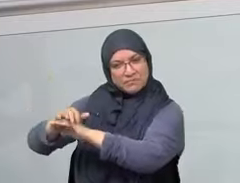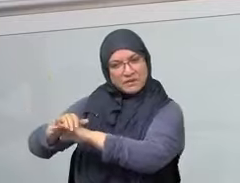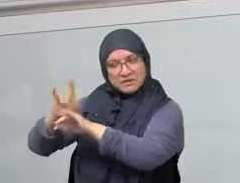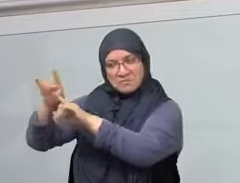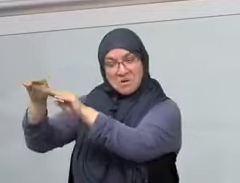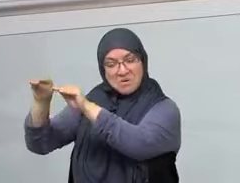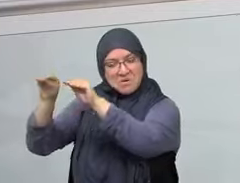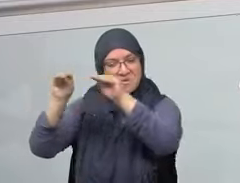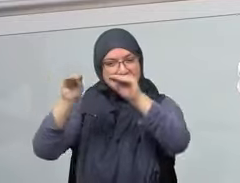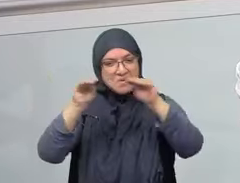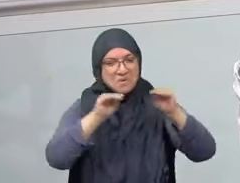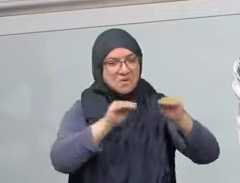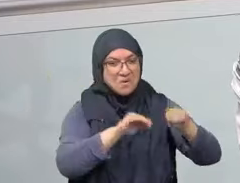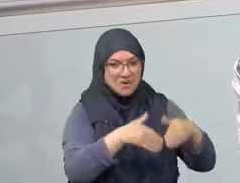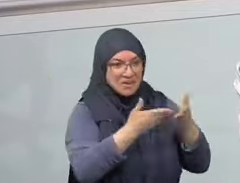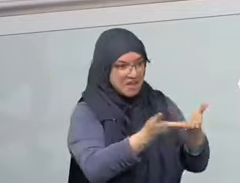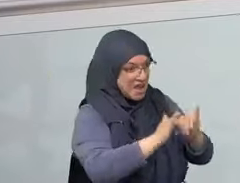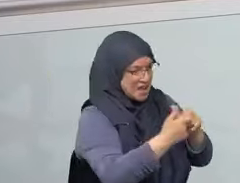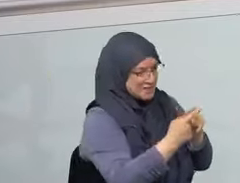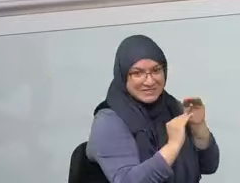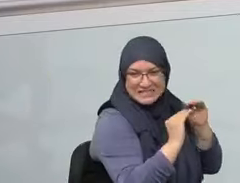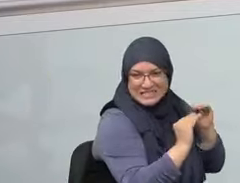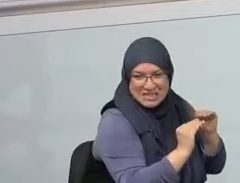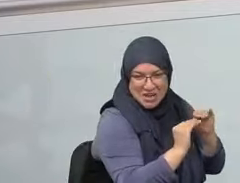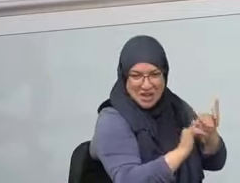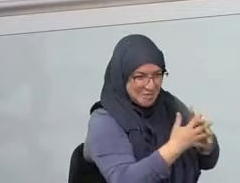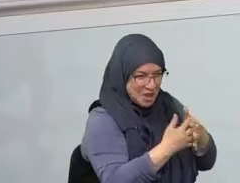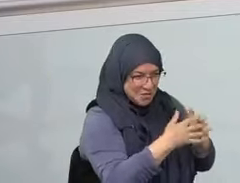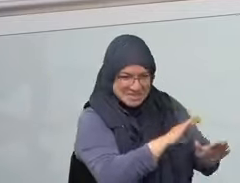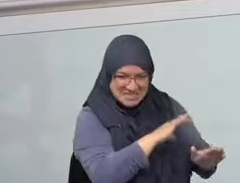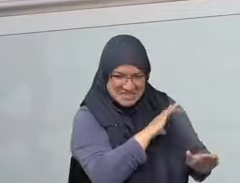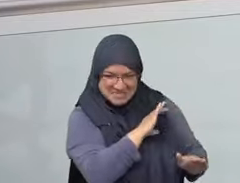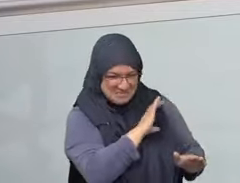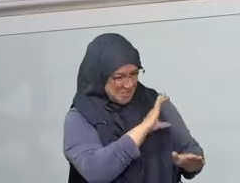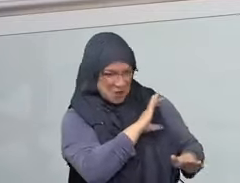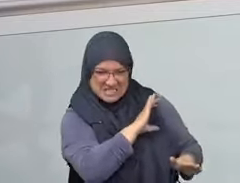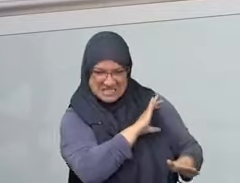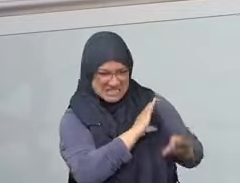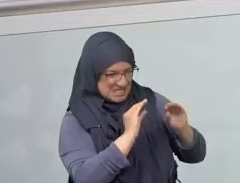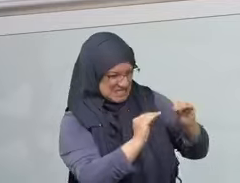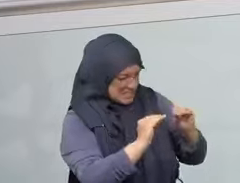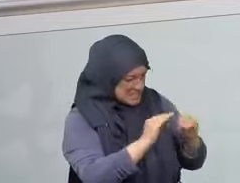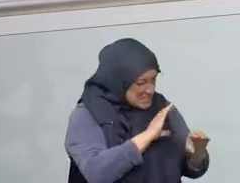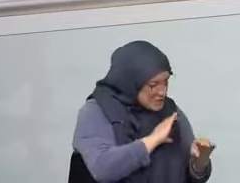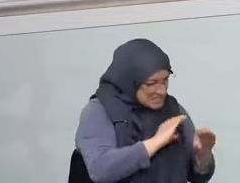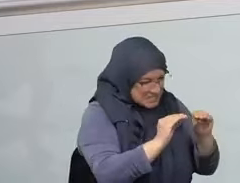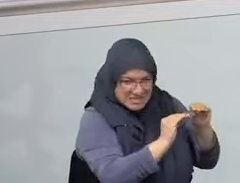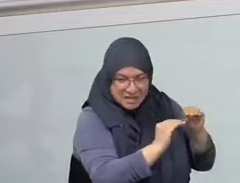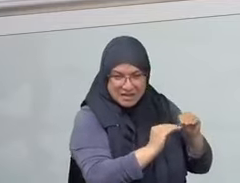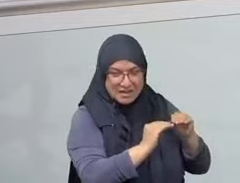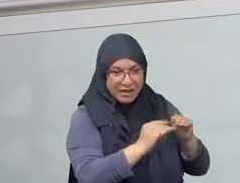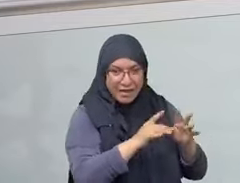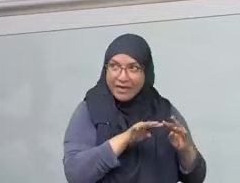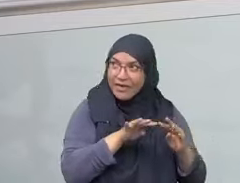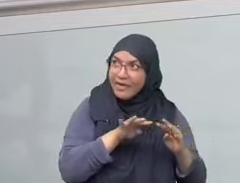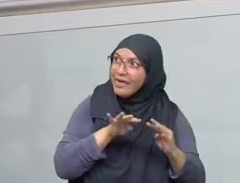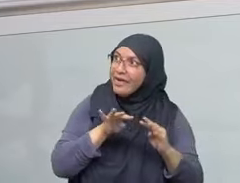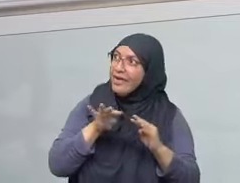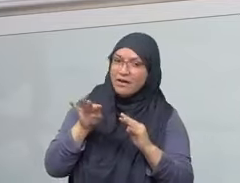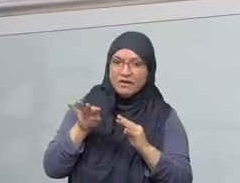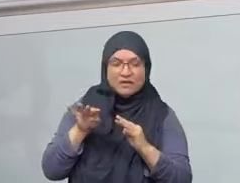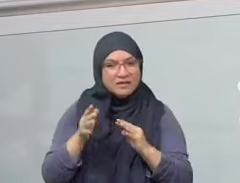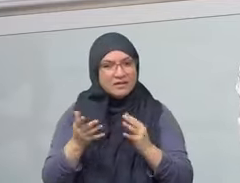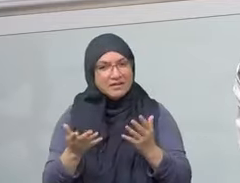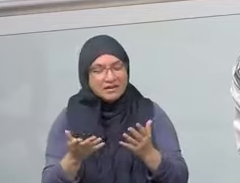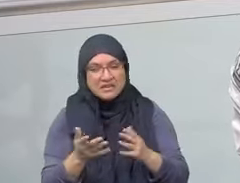before al-ard al-muqaddasa, the holy land. And there is something very specific about that. Al-Imam ibn al-Jawzi rahimahullah